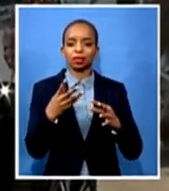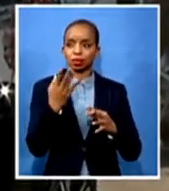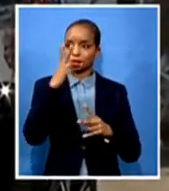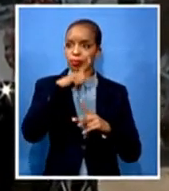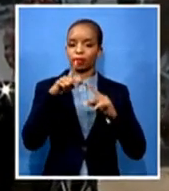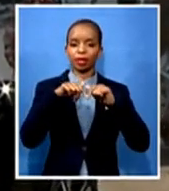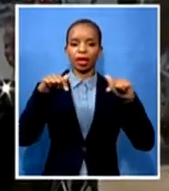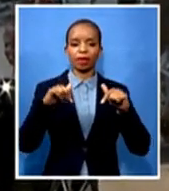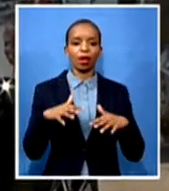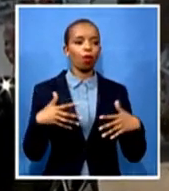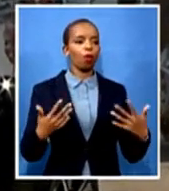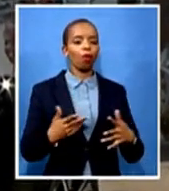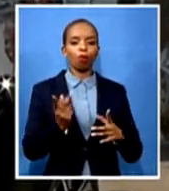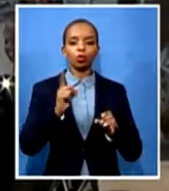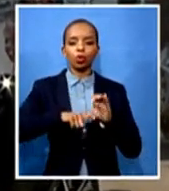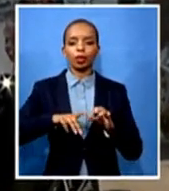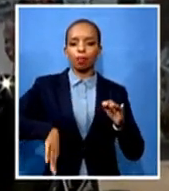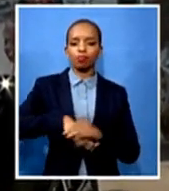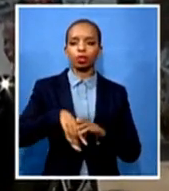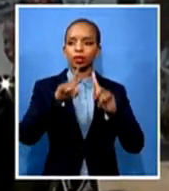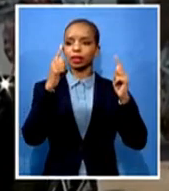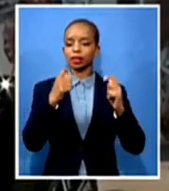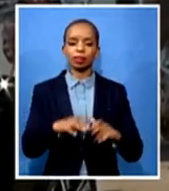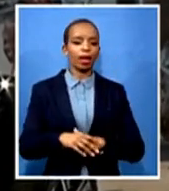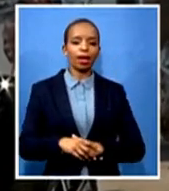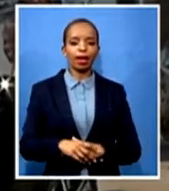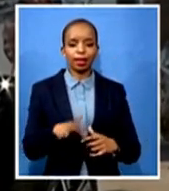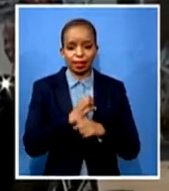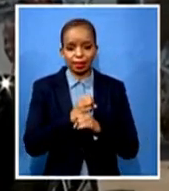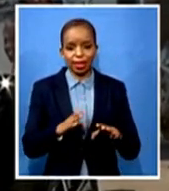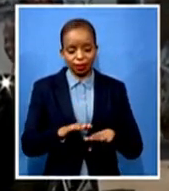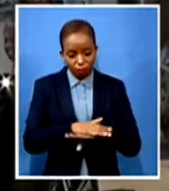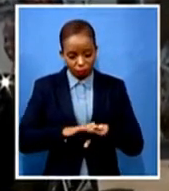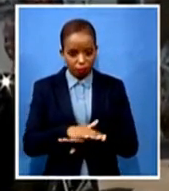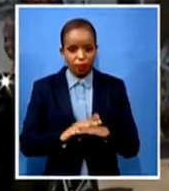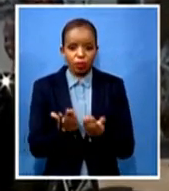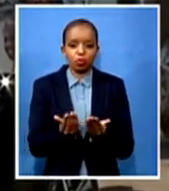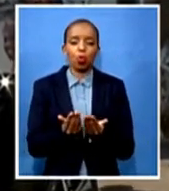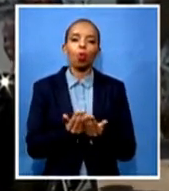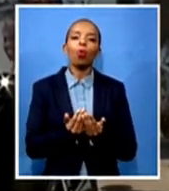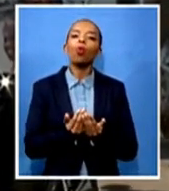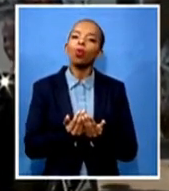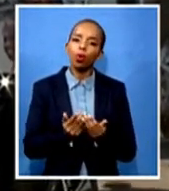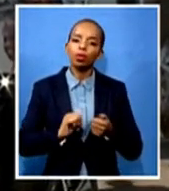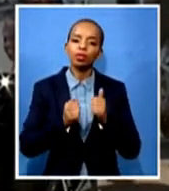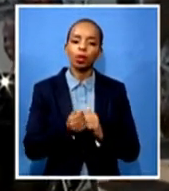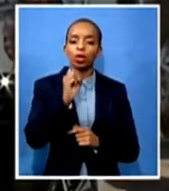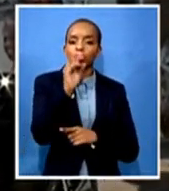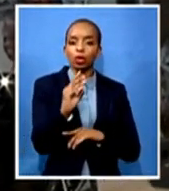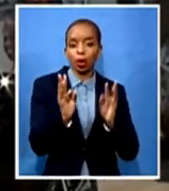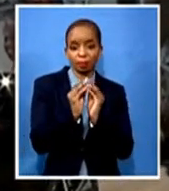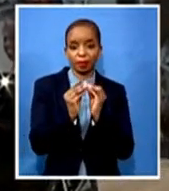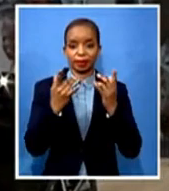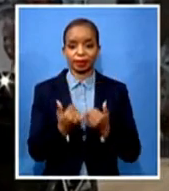but they start at a ground level, at school sport. And so the meeting was trying to find ways, because when we have people who are